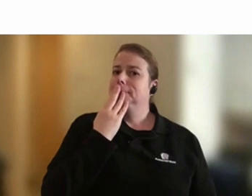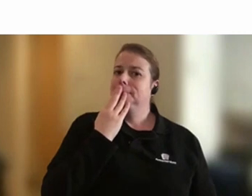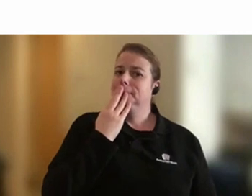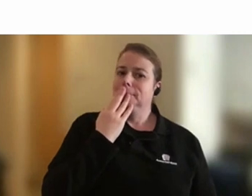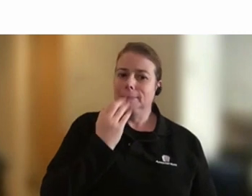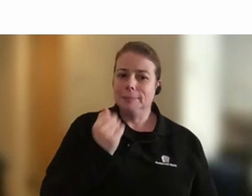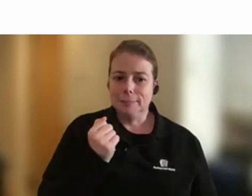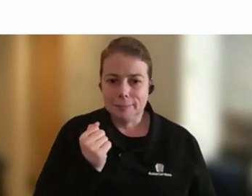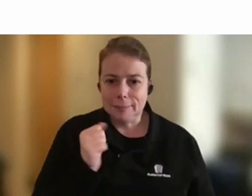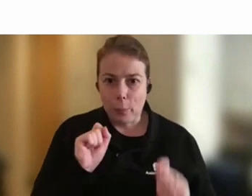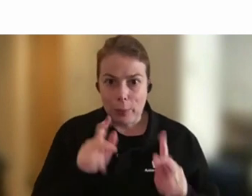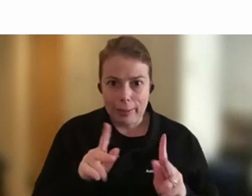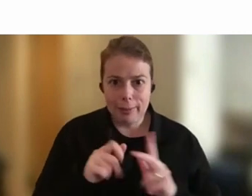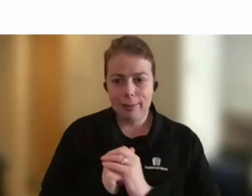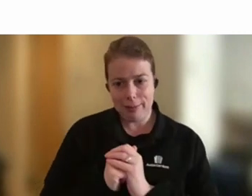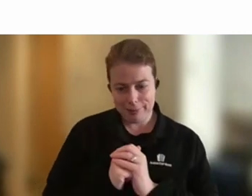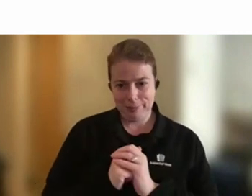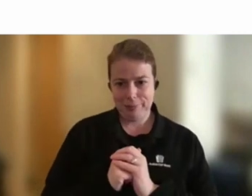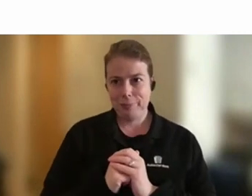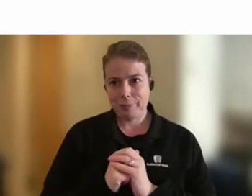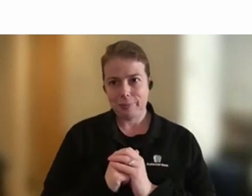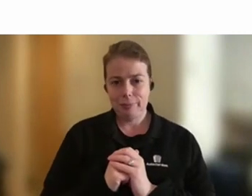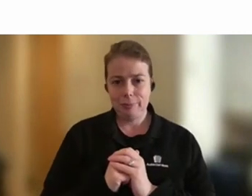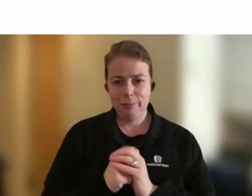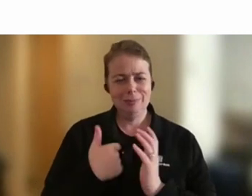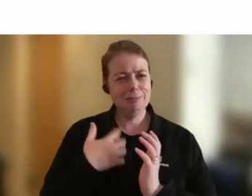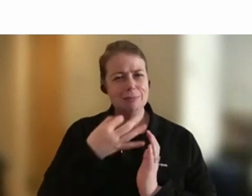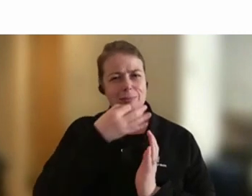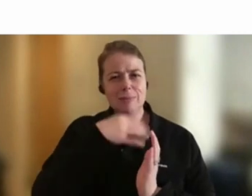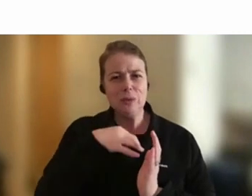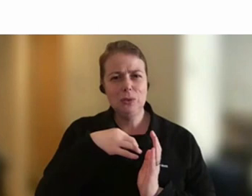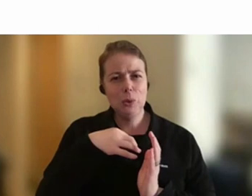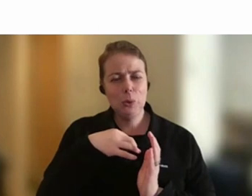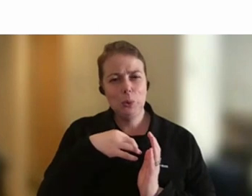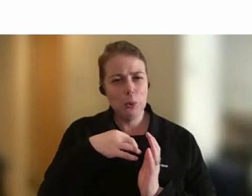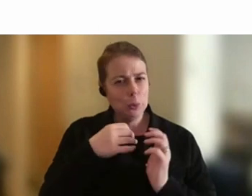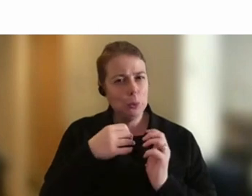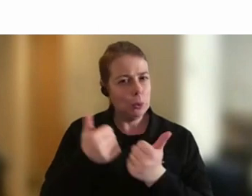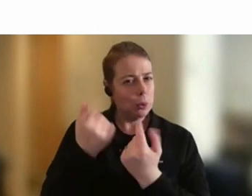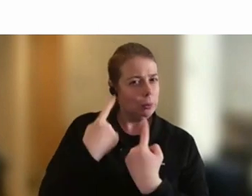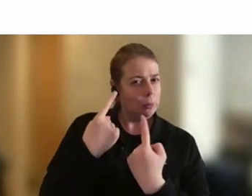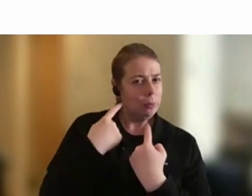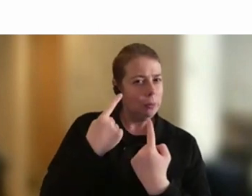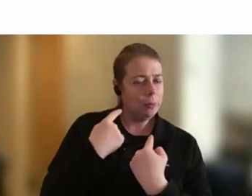Okay, so I've had a few gems in my career.